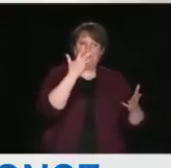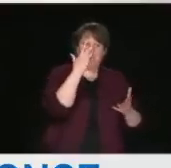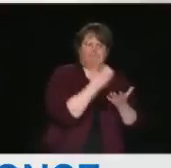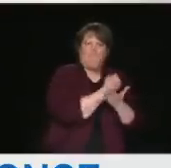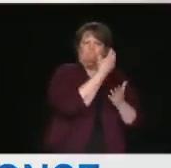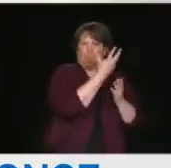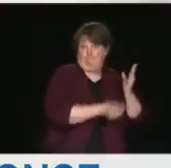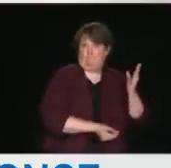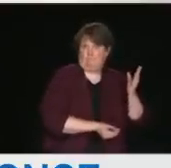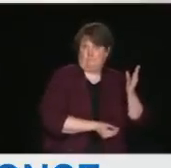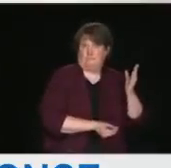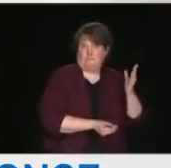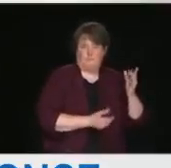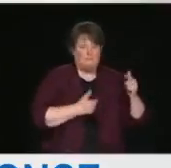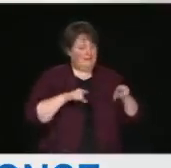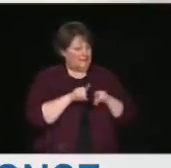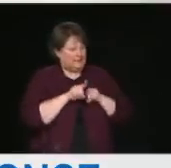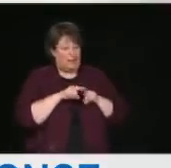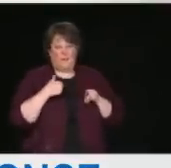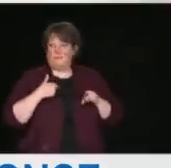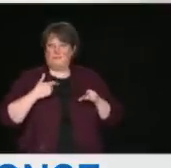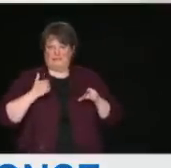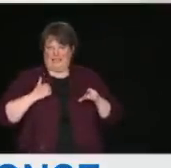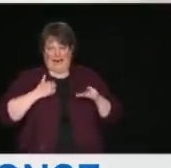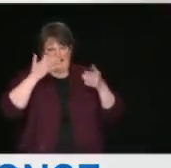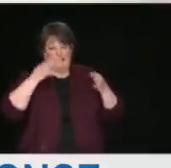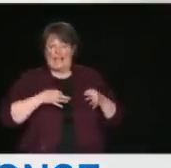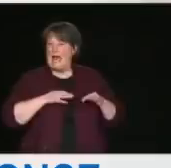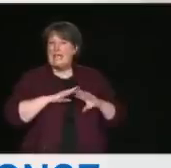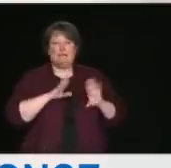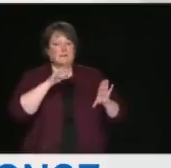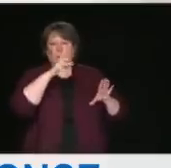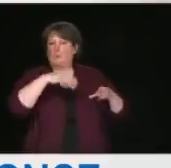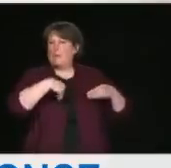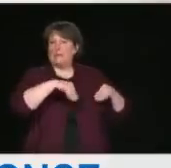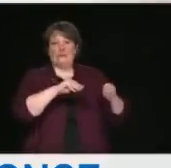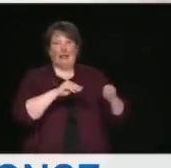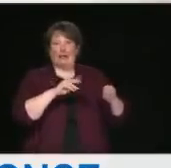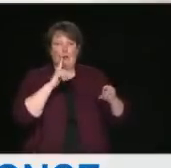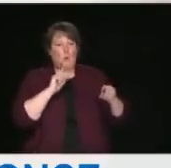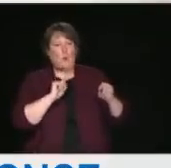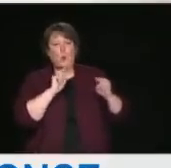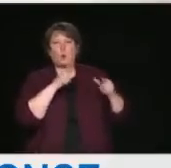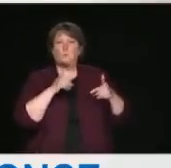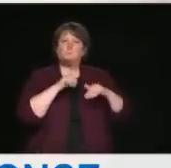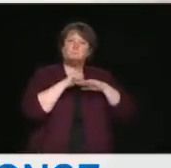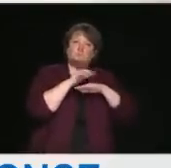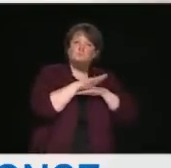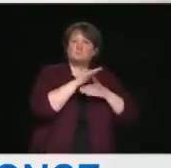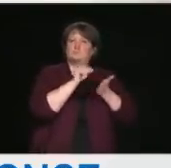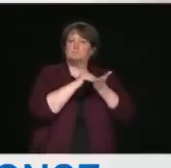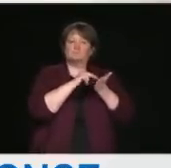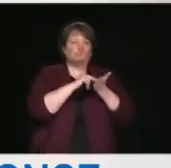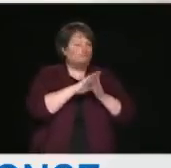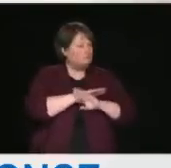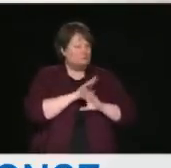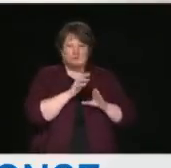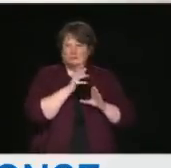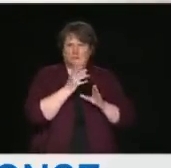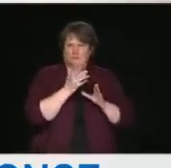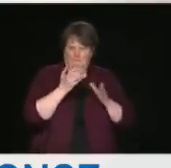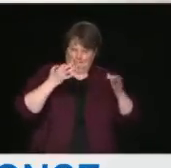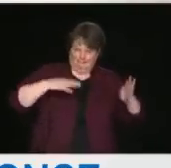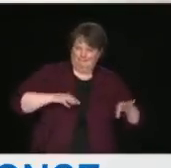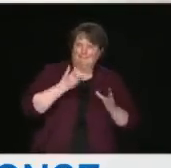flow of health care support between our two countries. We made that point in repeated conversations